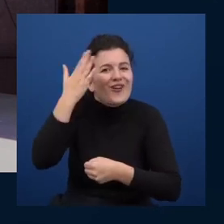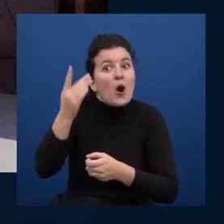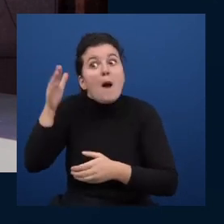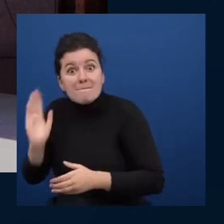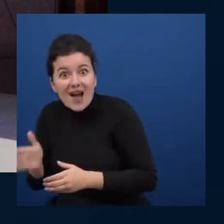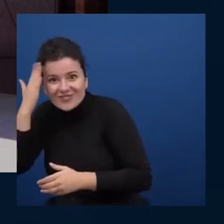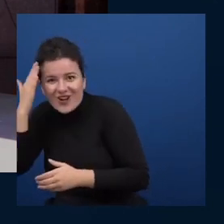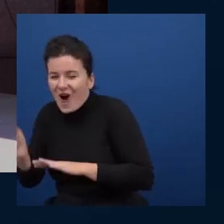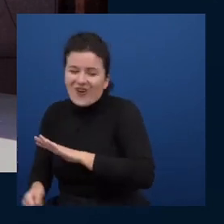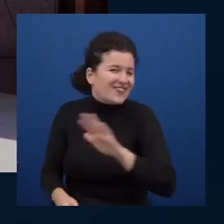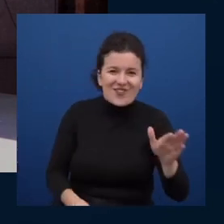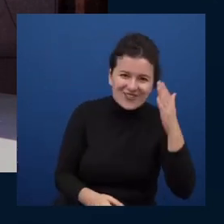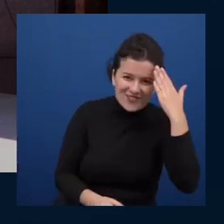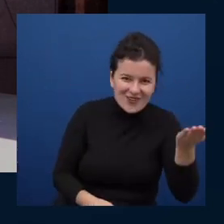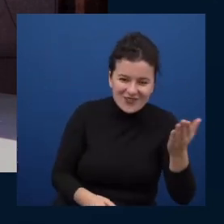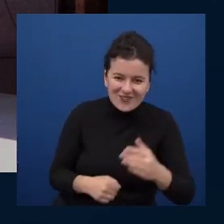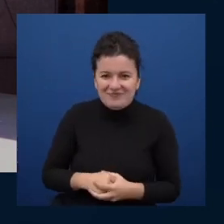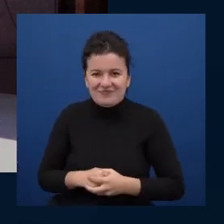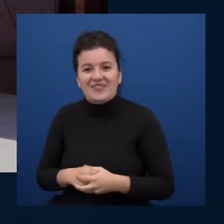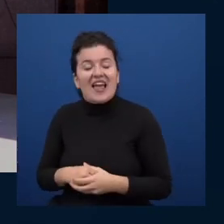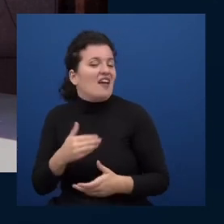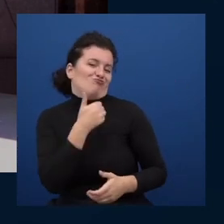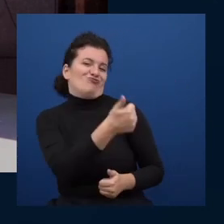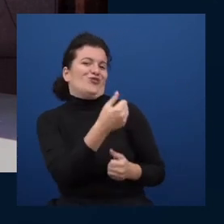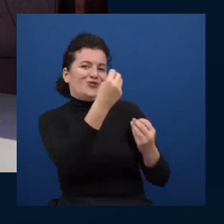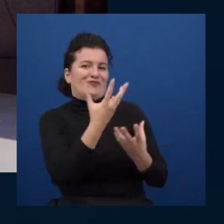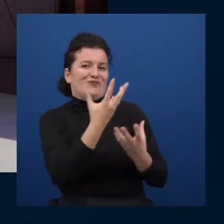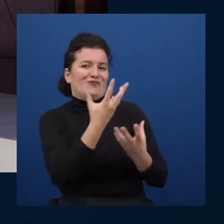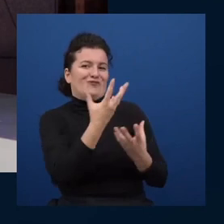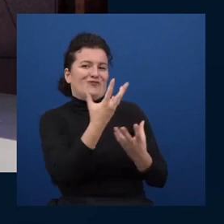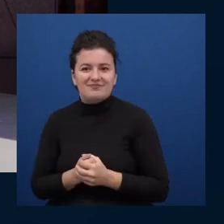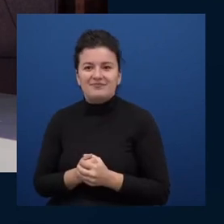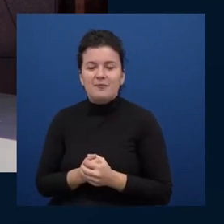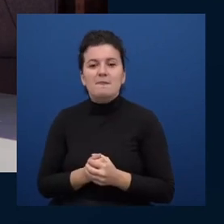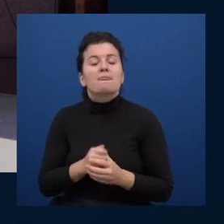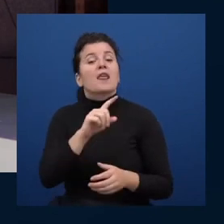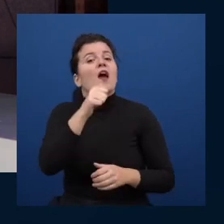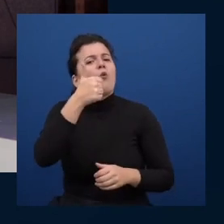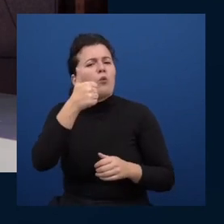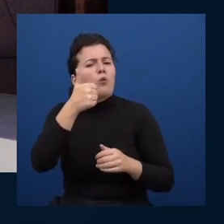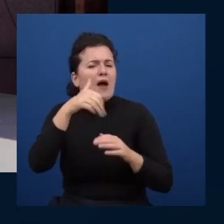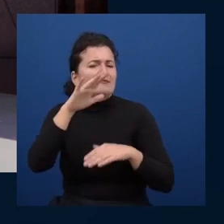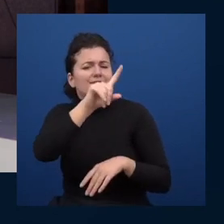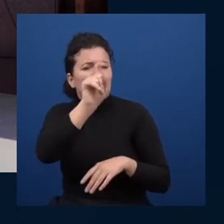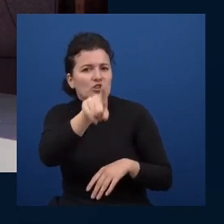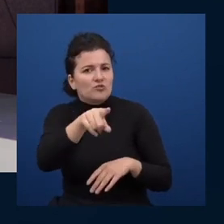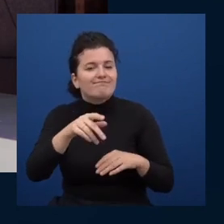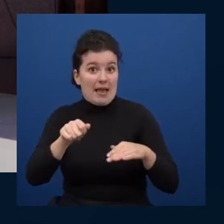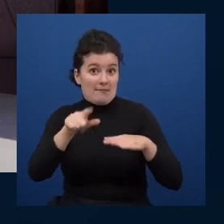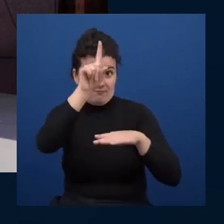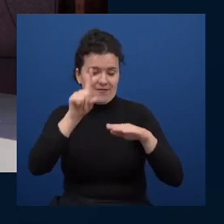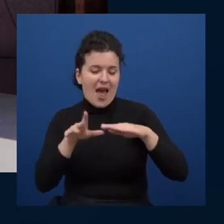yeah absolutely like avid um okay maybe one more question i mean if we're talking about the basics um